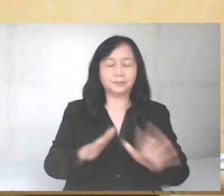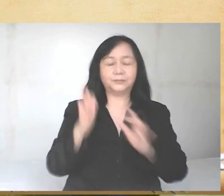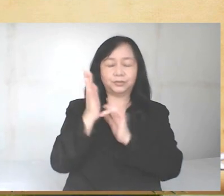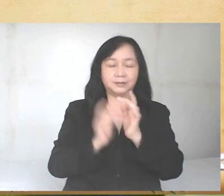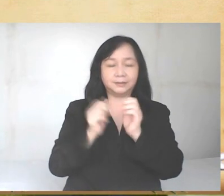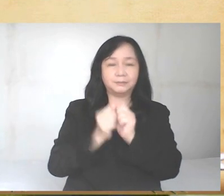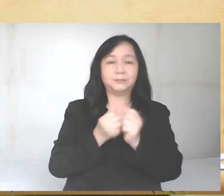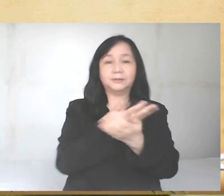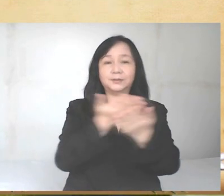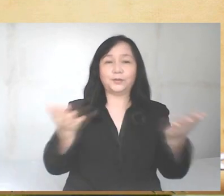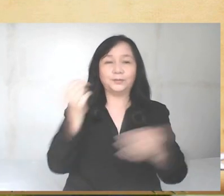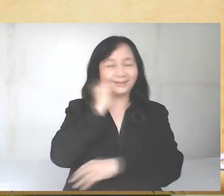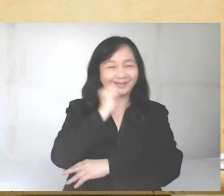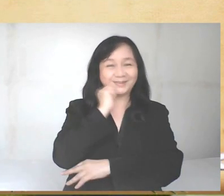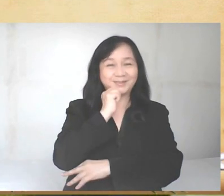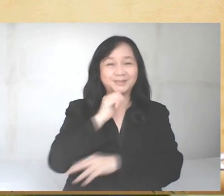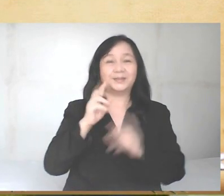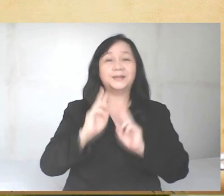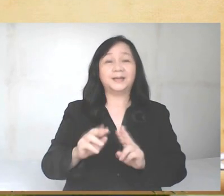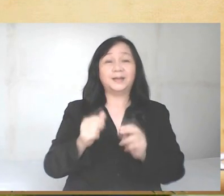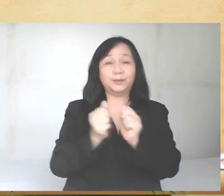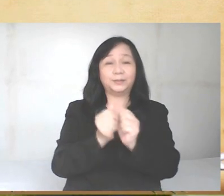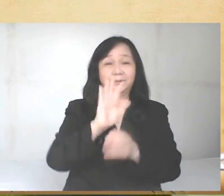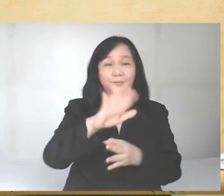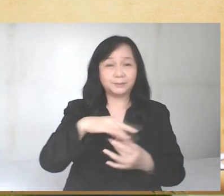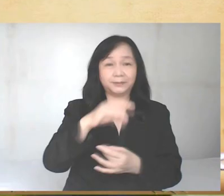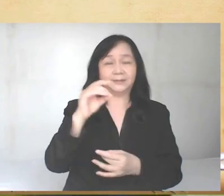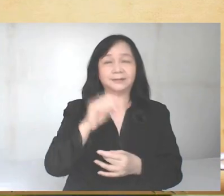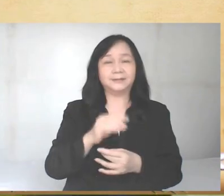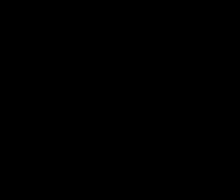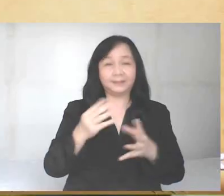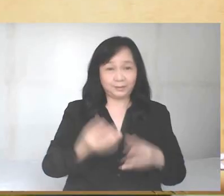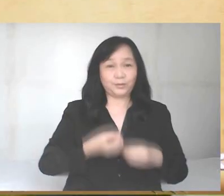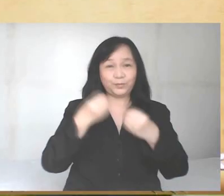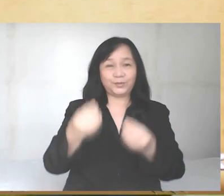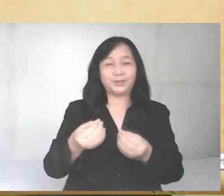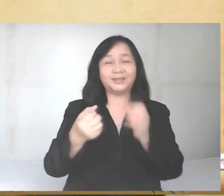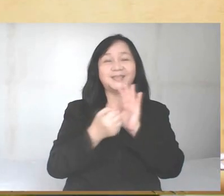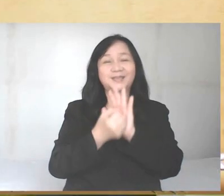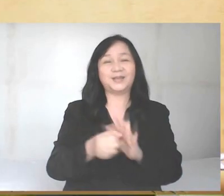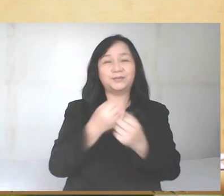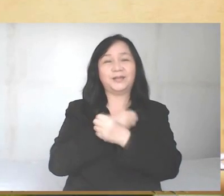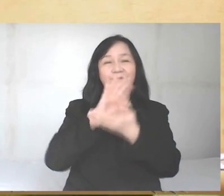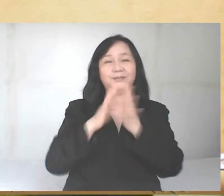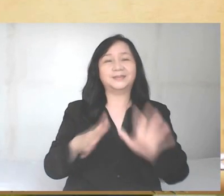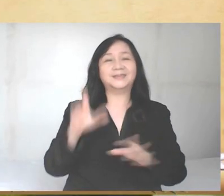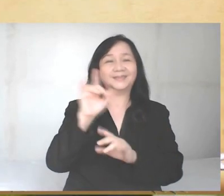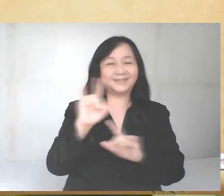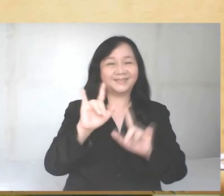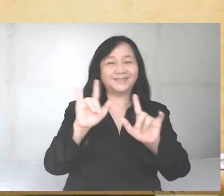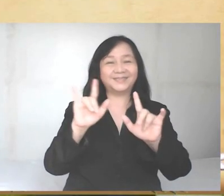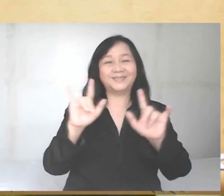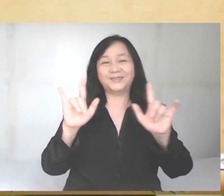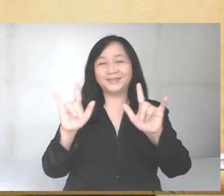be with you always. And with your spirit. Let us joyfully offer each other the sign of love and peace. Peace be with you